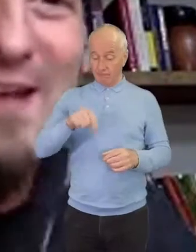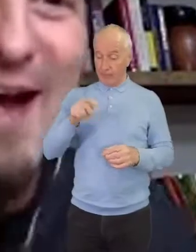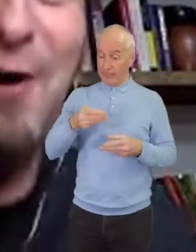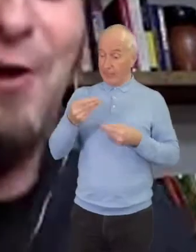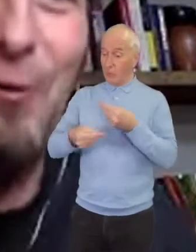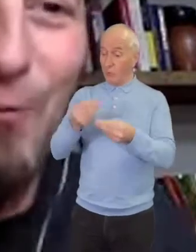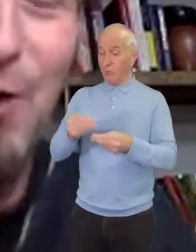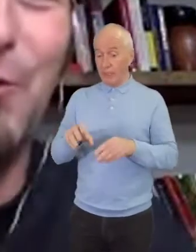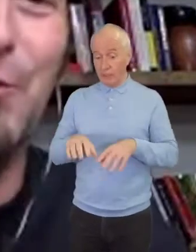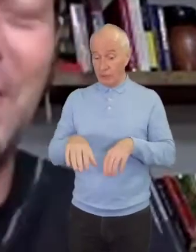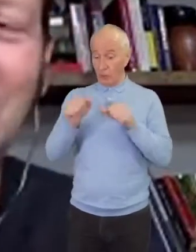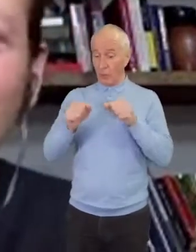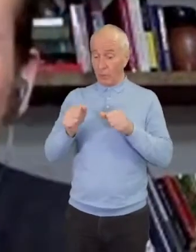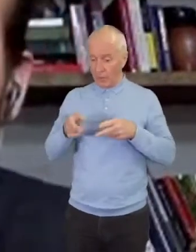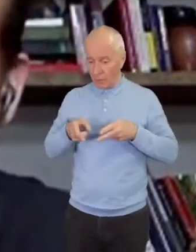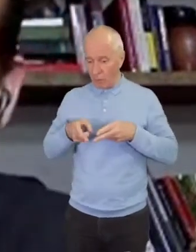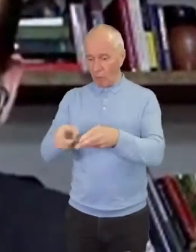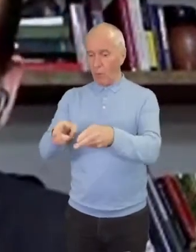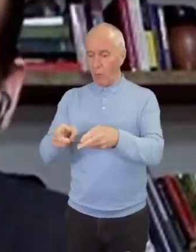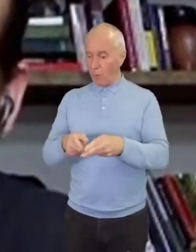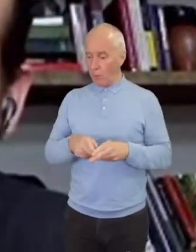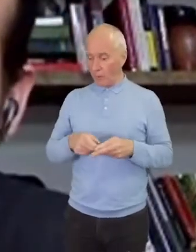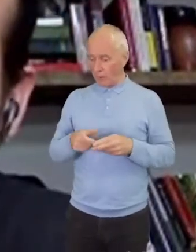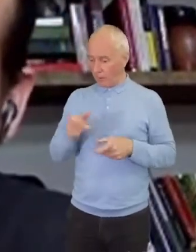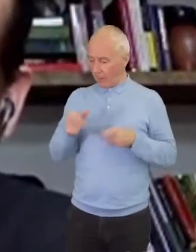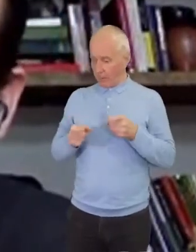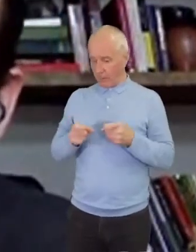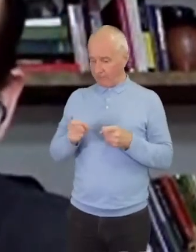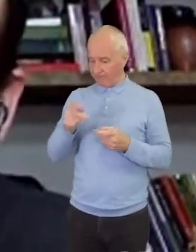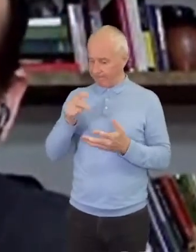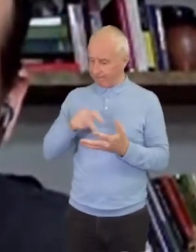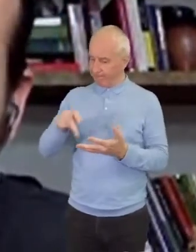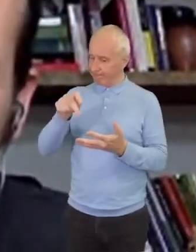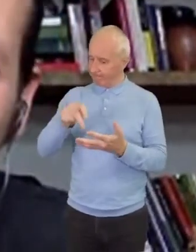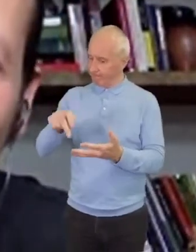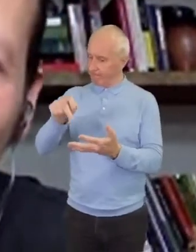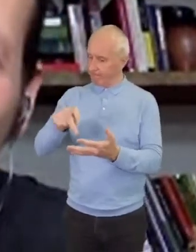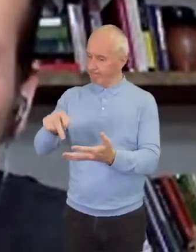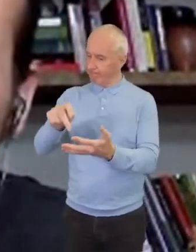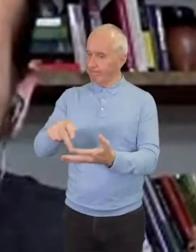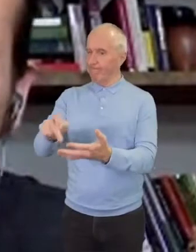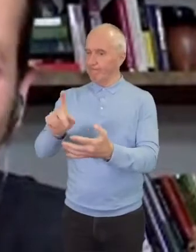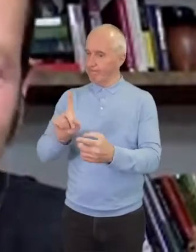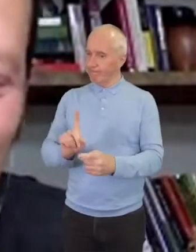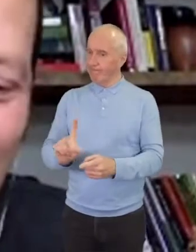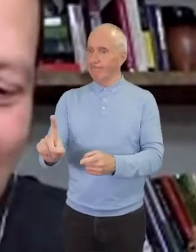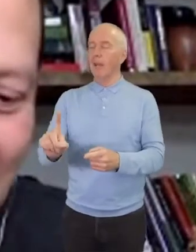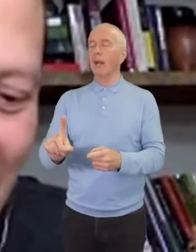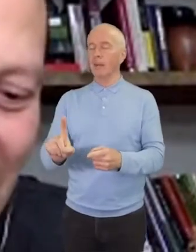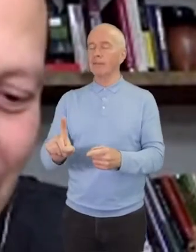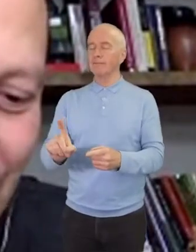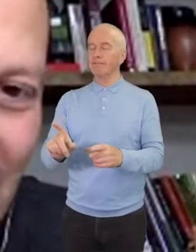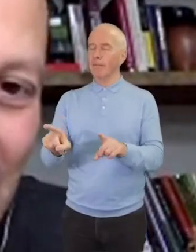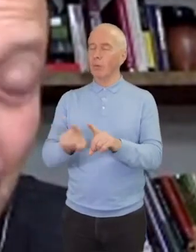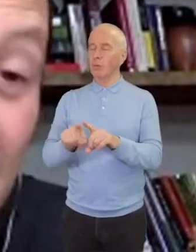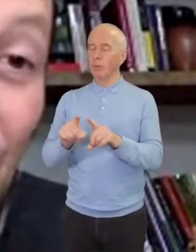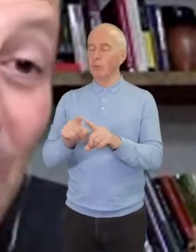walking down a road where people get beat up. It also reminds me that